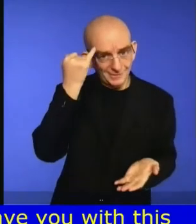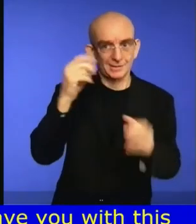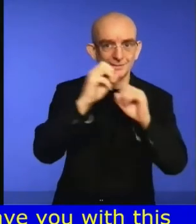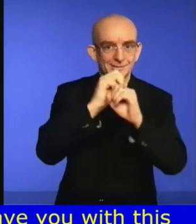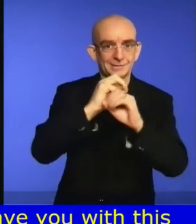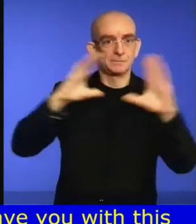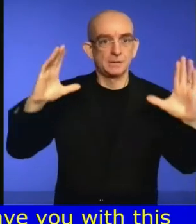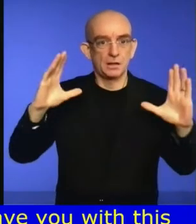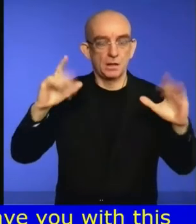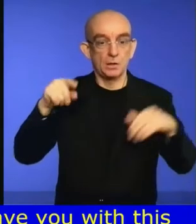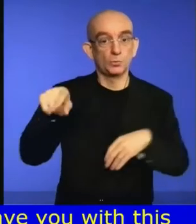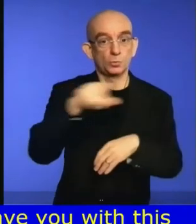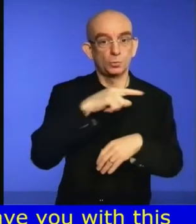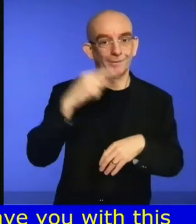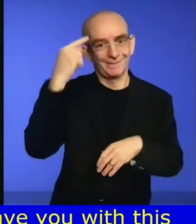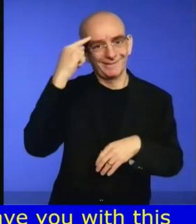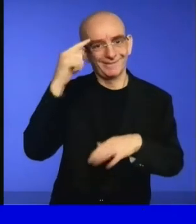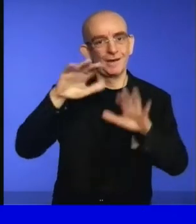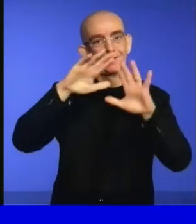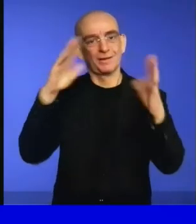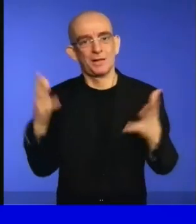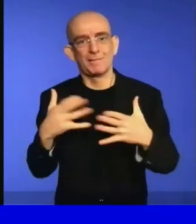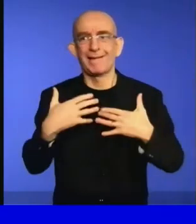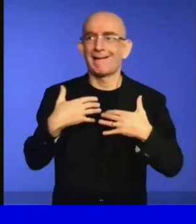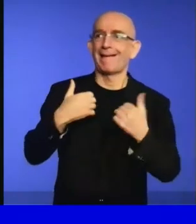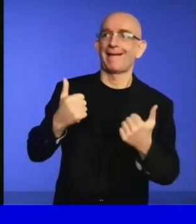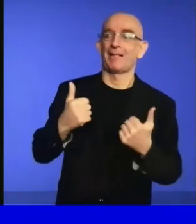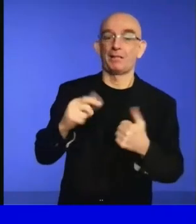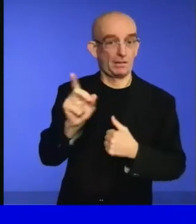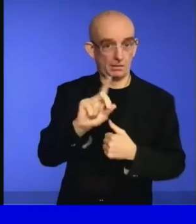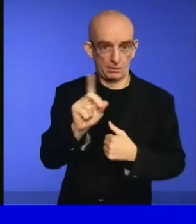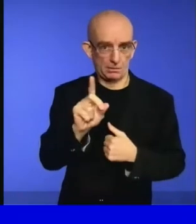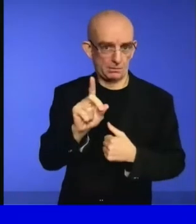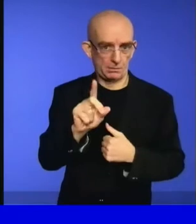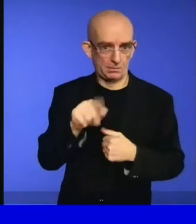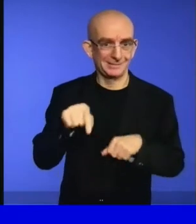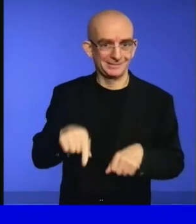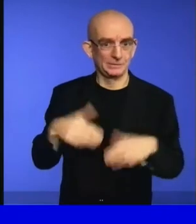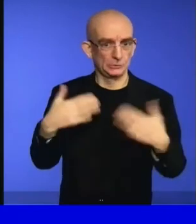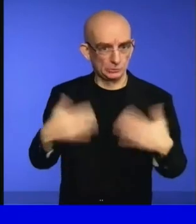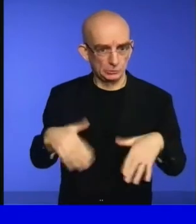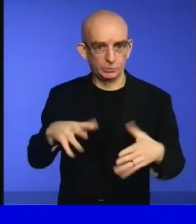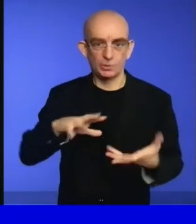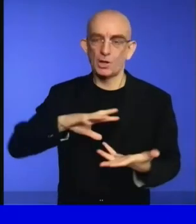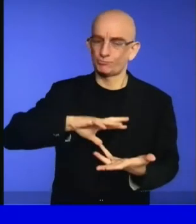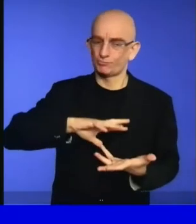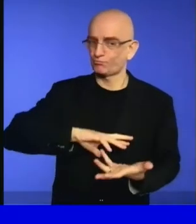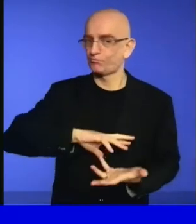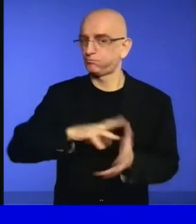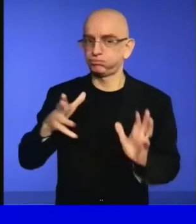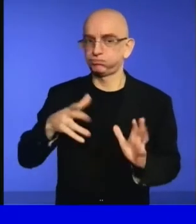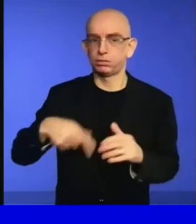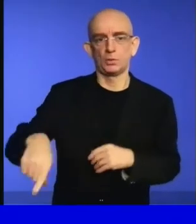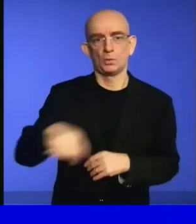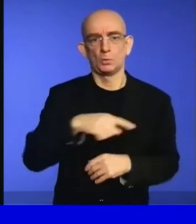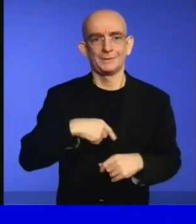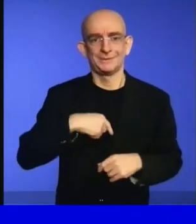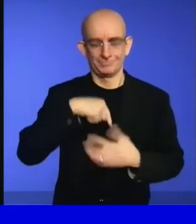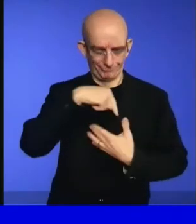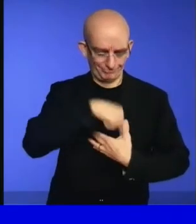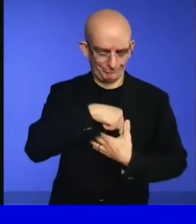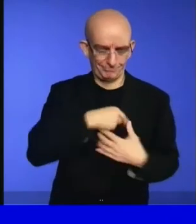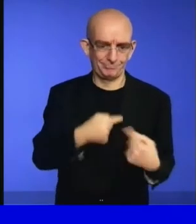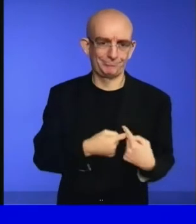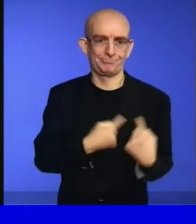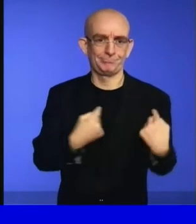with disability and the representative organization in all response. Recovery and the rebuilding